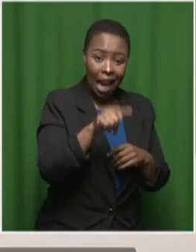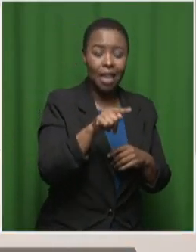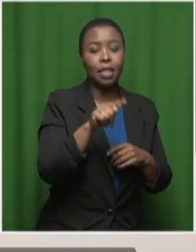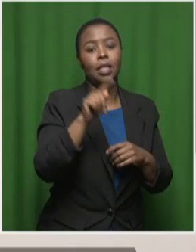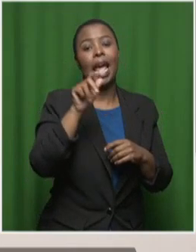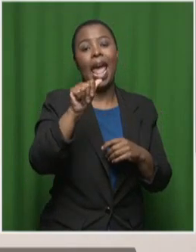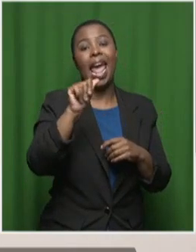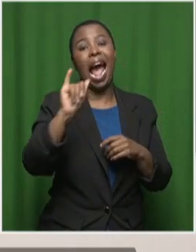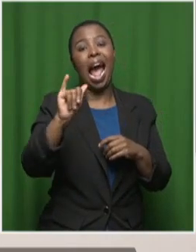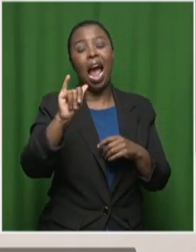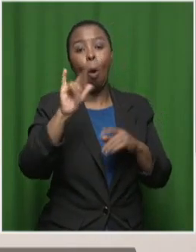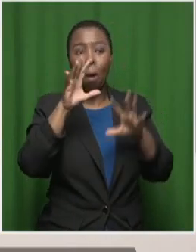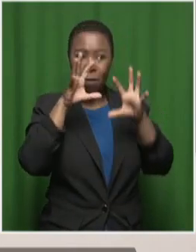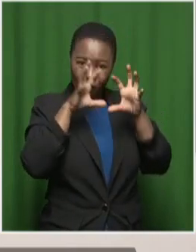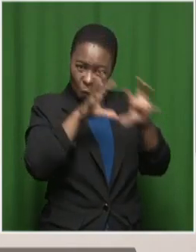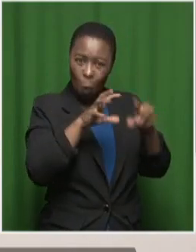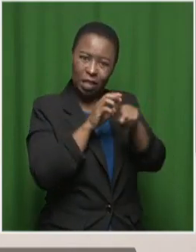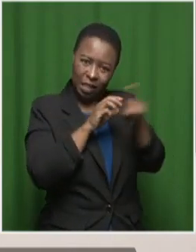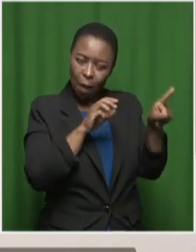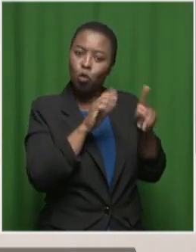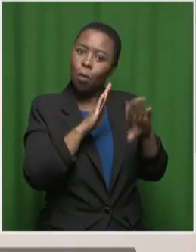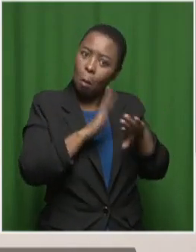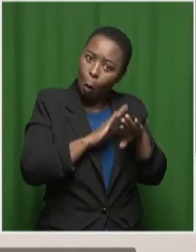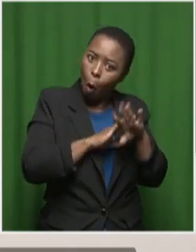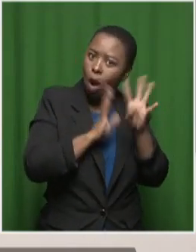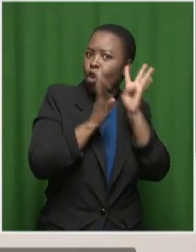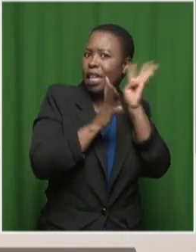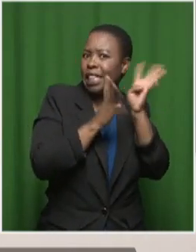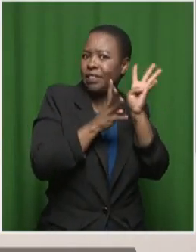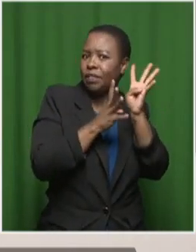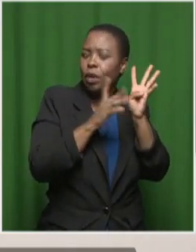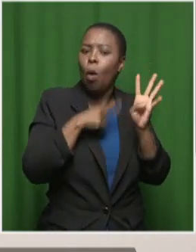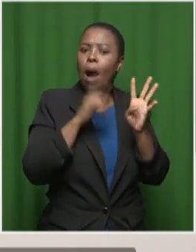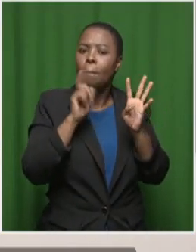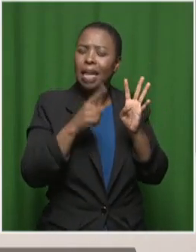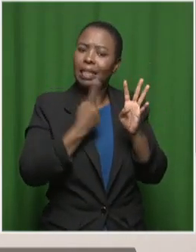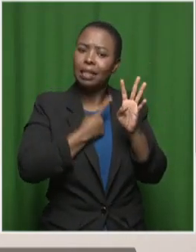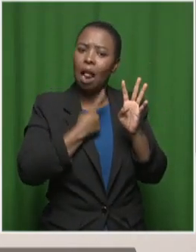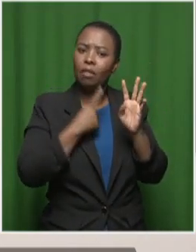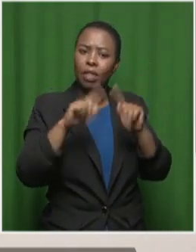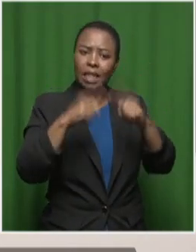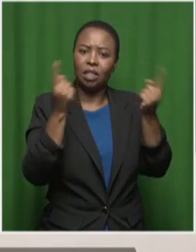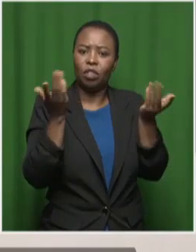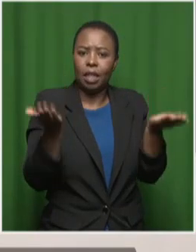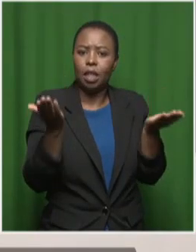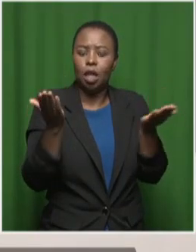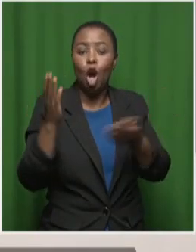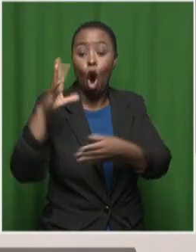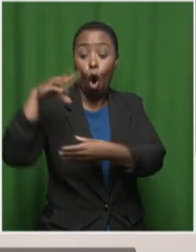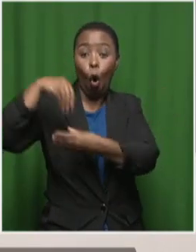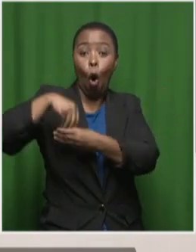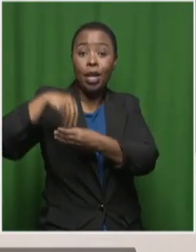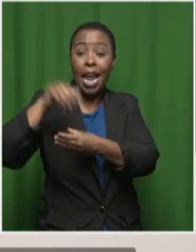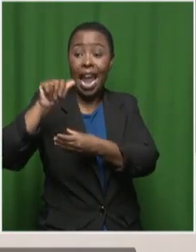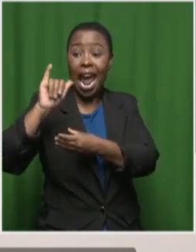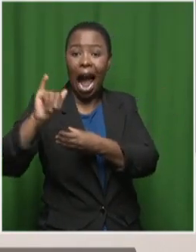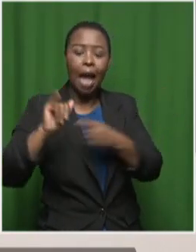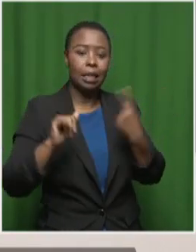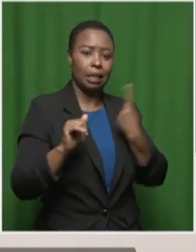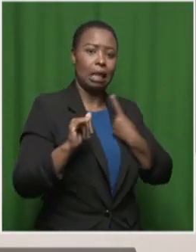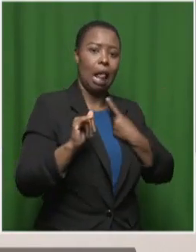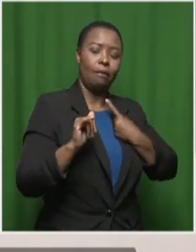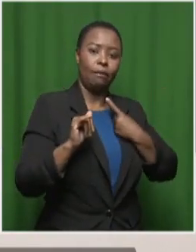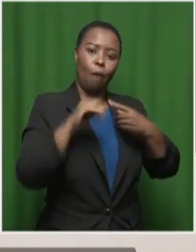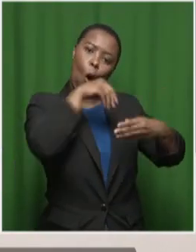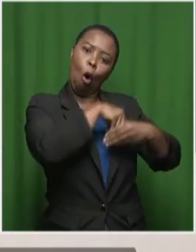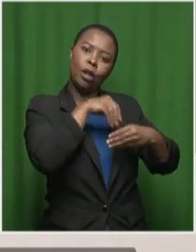actually force them to be more creative because you've got to differentiate yourself from AI produced content. So one of the things I did in the book,